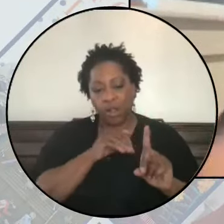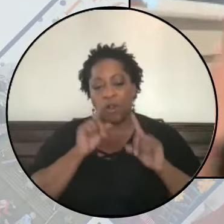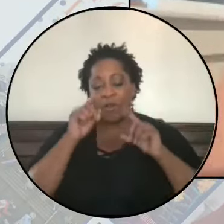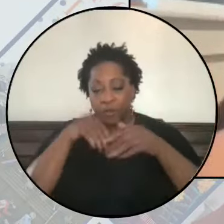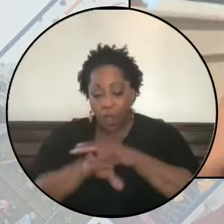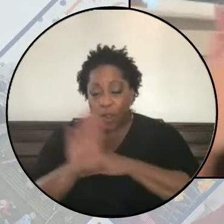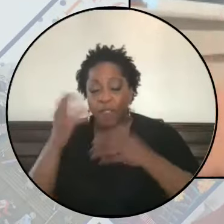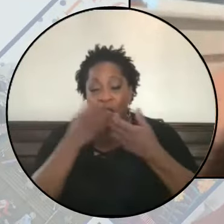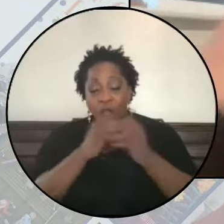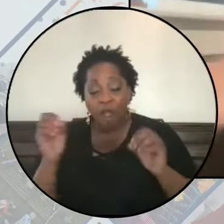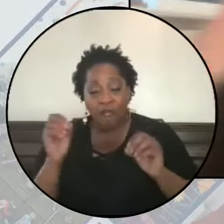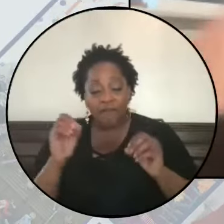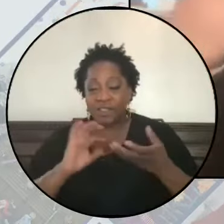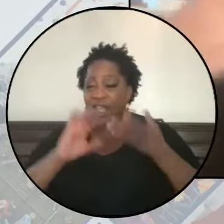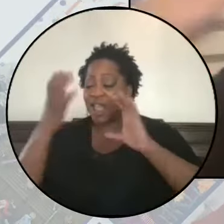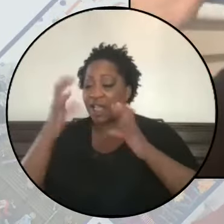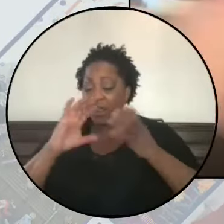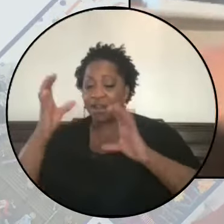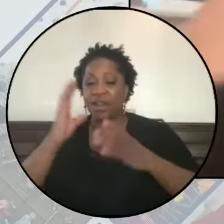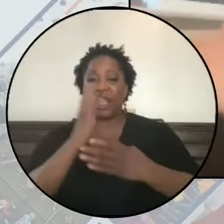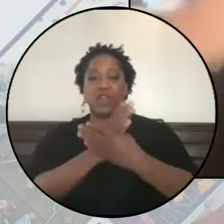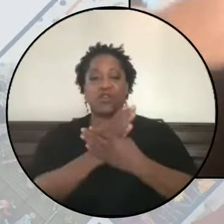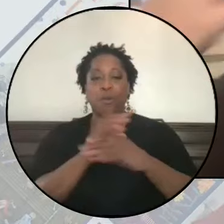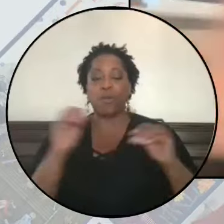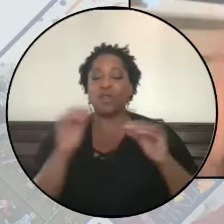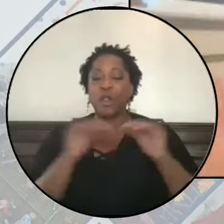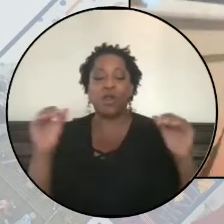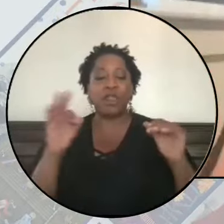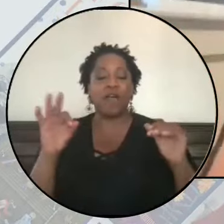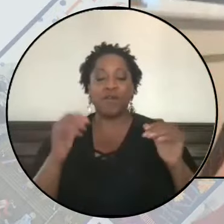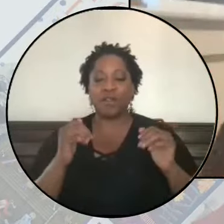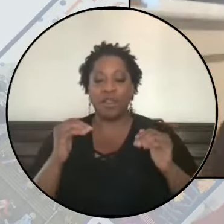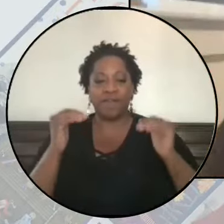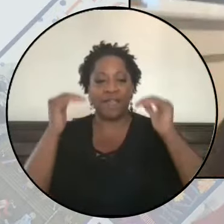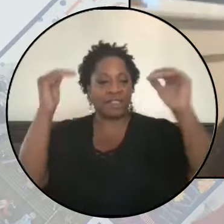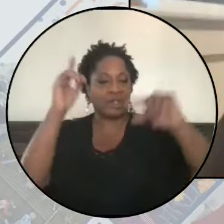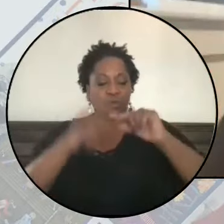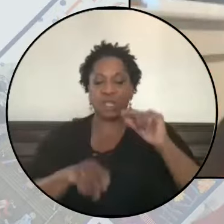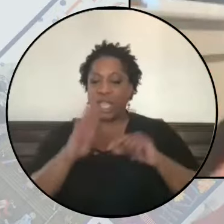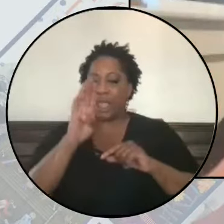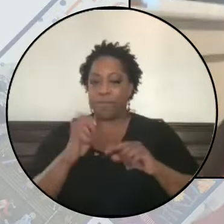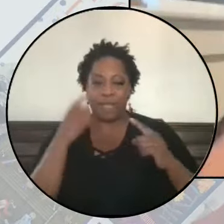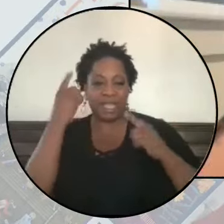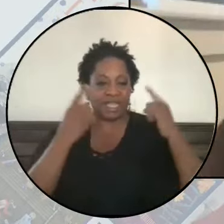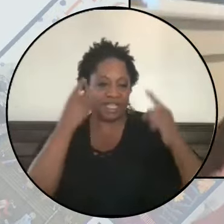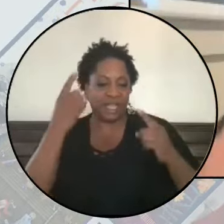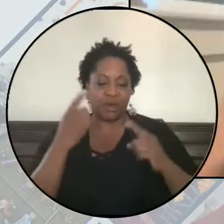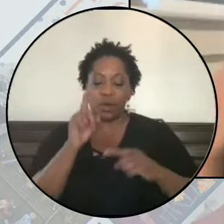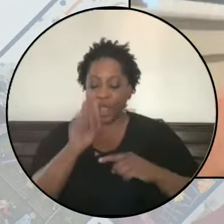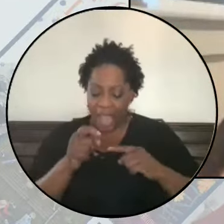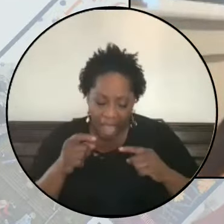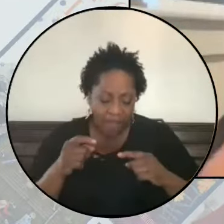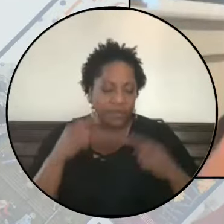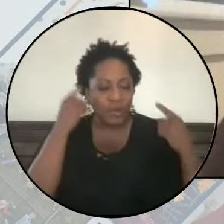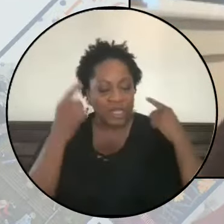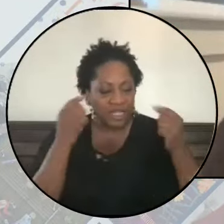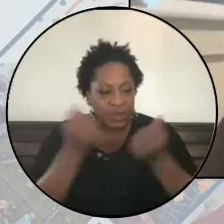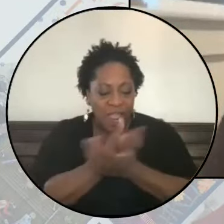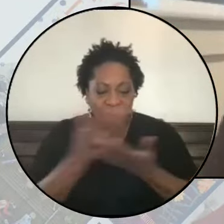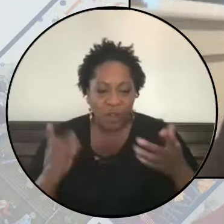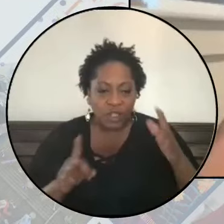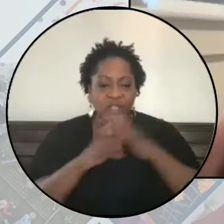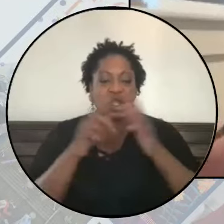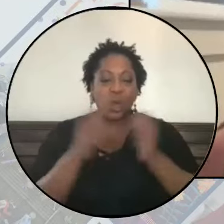go to their office, like, there is just, like, there's no level of, like, escalation we can't be considering at this moment. We have to show up with